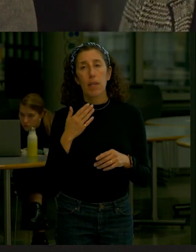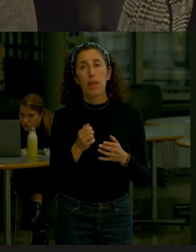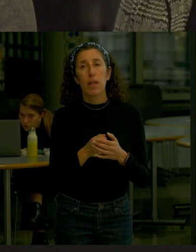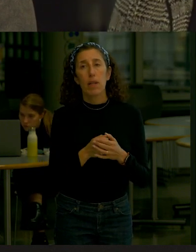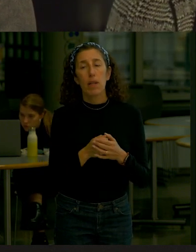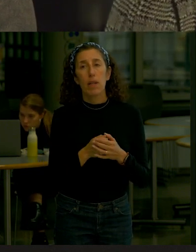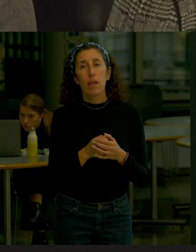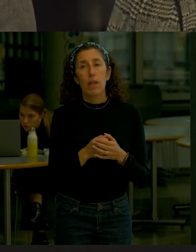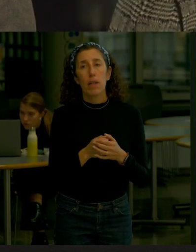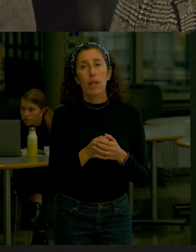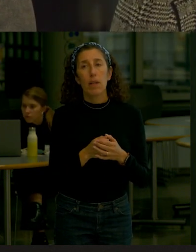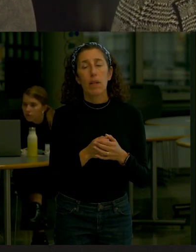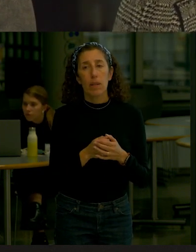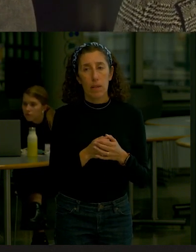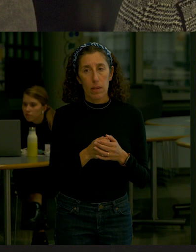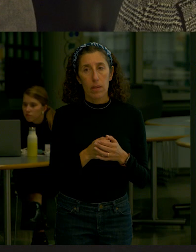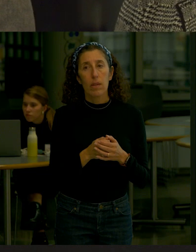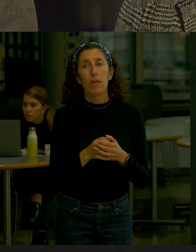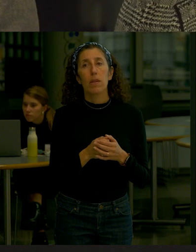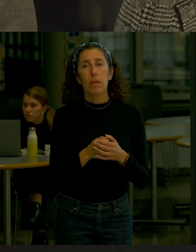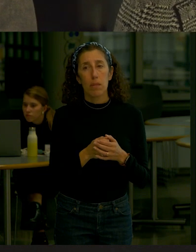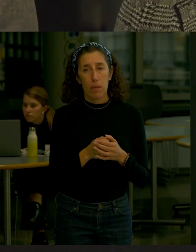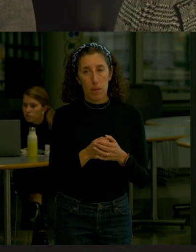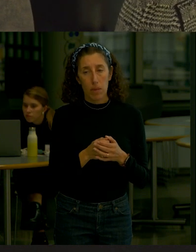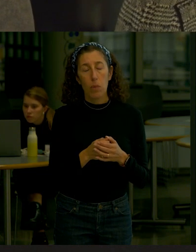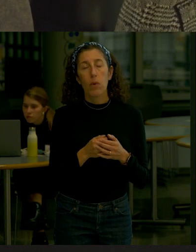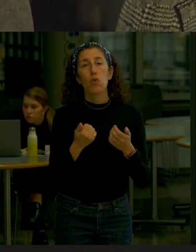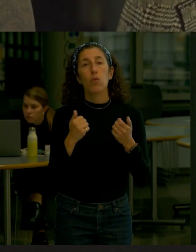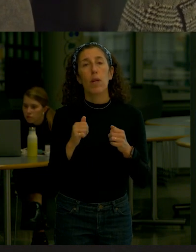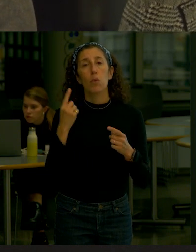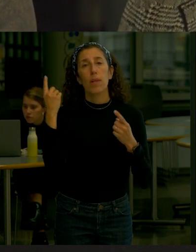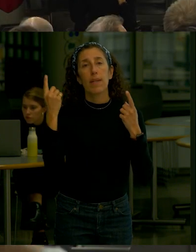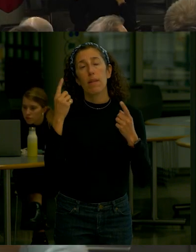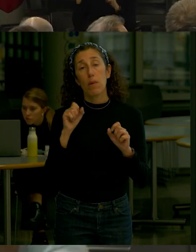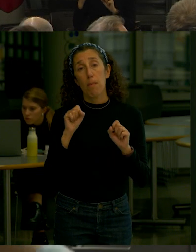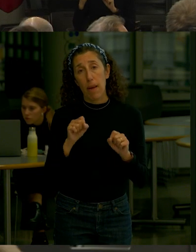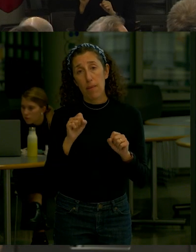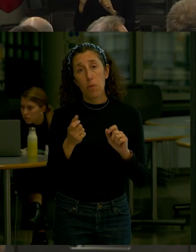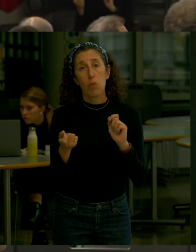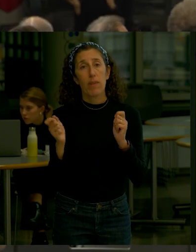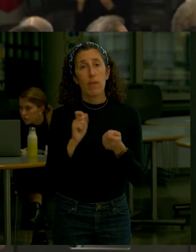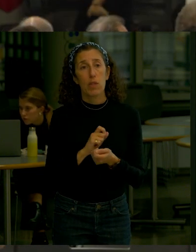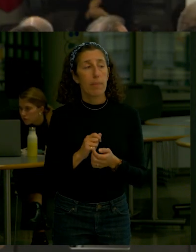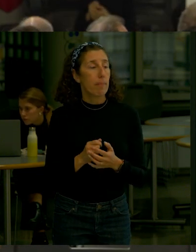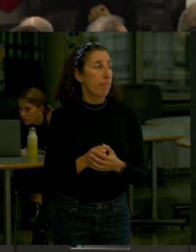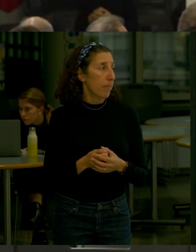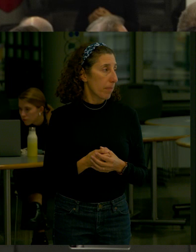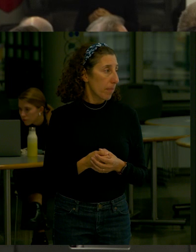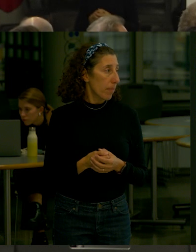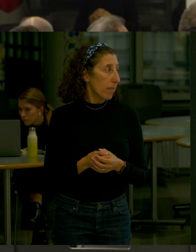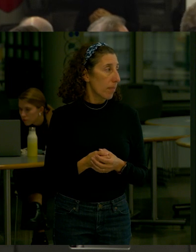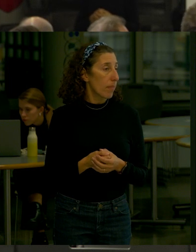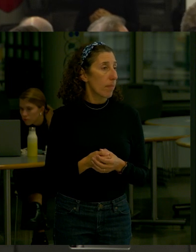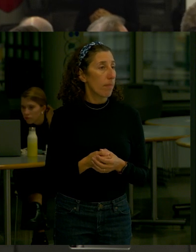and we have asked the design team to take a closer look at that One follow up I think it would be good for